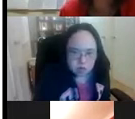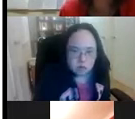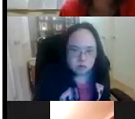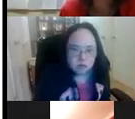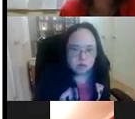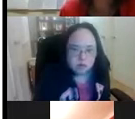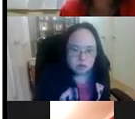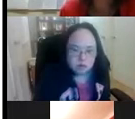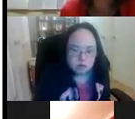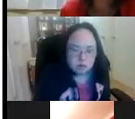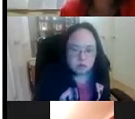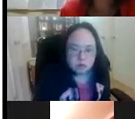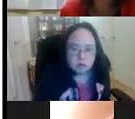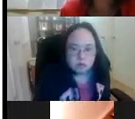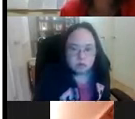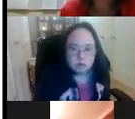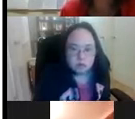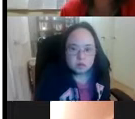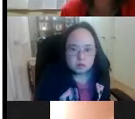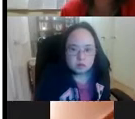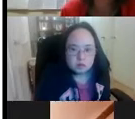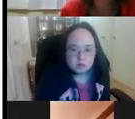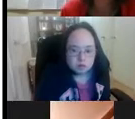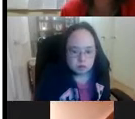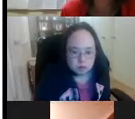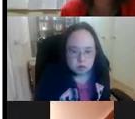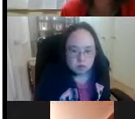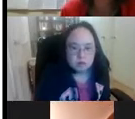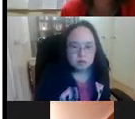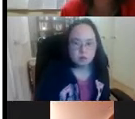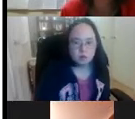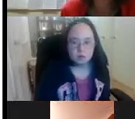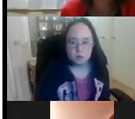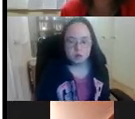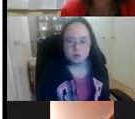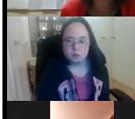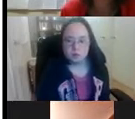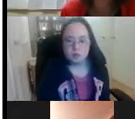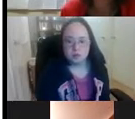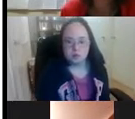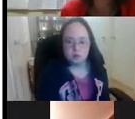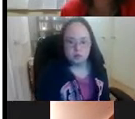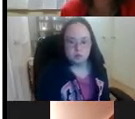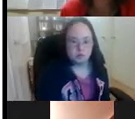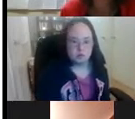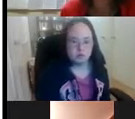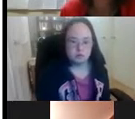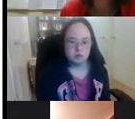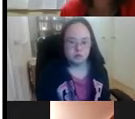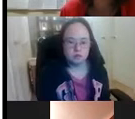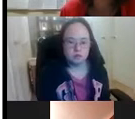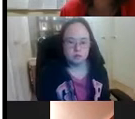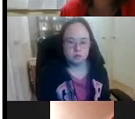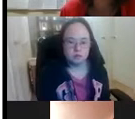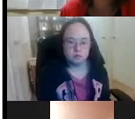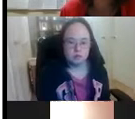to keep uh the conversation and the inclusion of people with an intellectual disability on the agenda uh